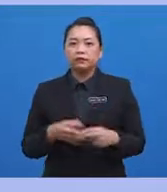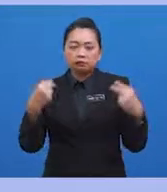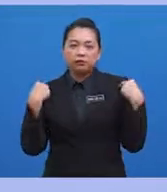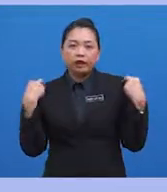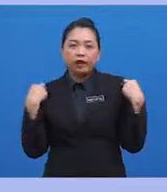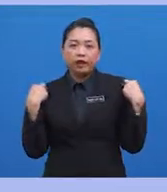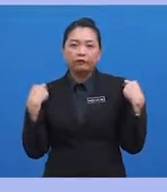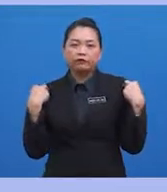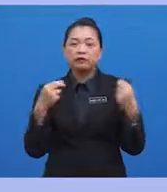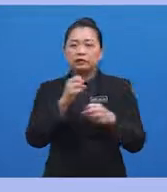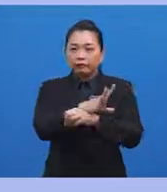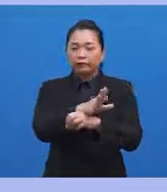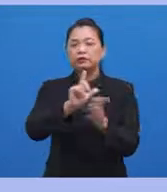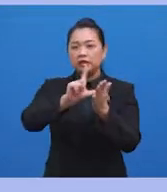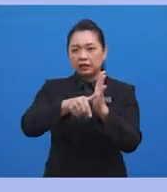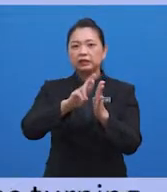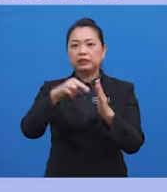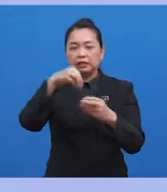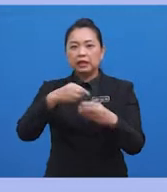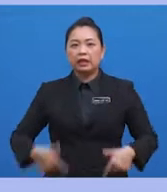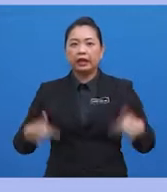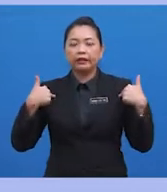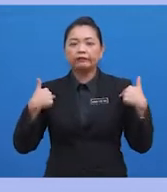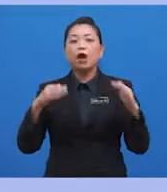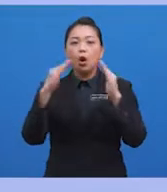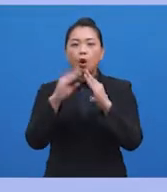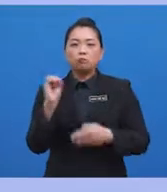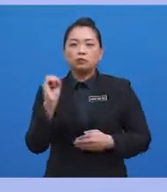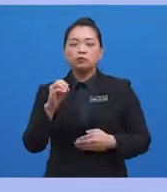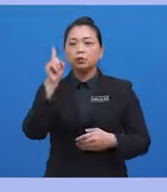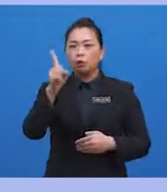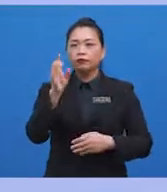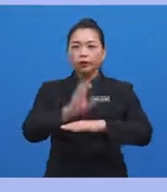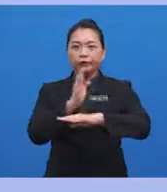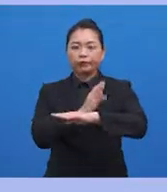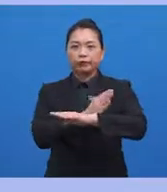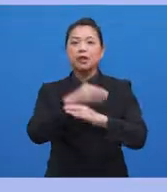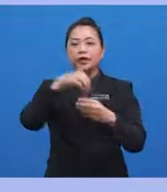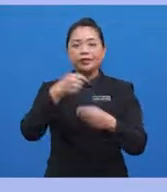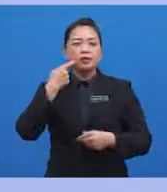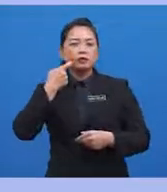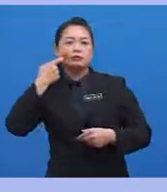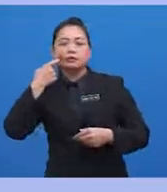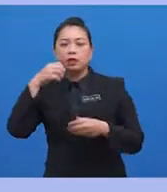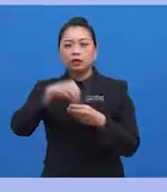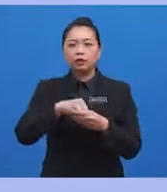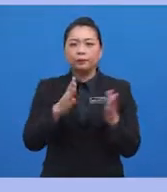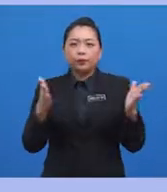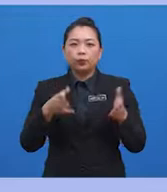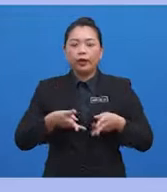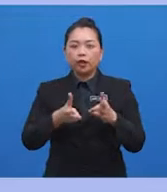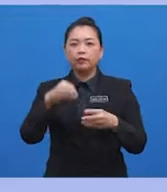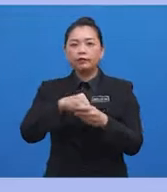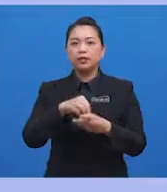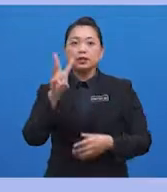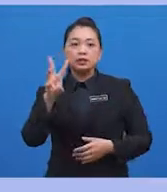debilitating effects later in life. Now, homelessness is one of the consequences of addiction in a big way. In fact,